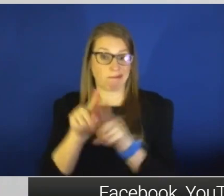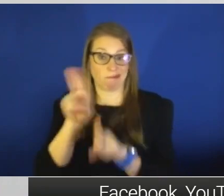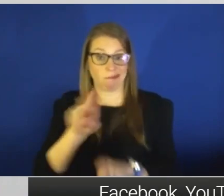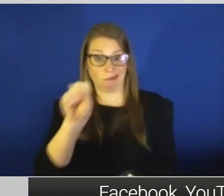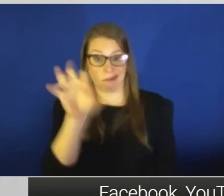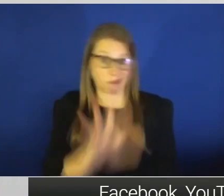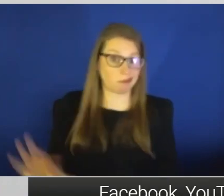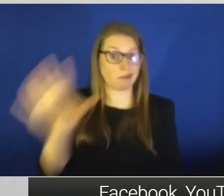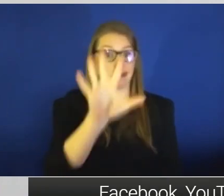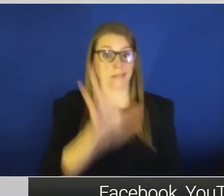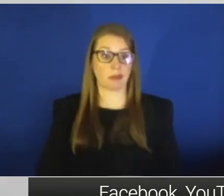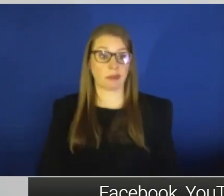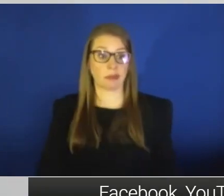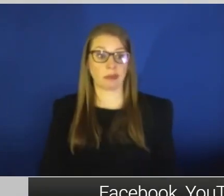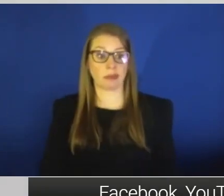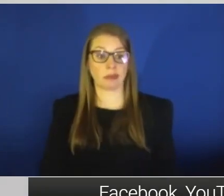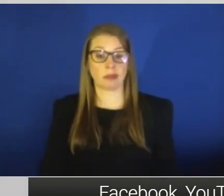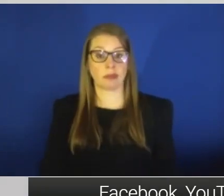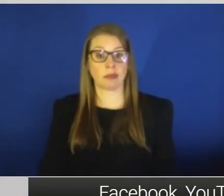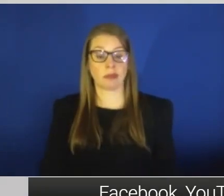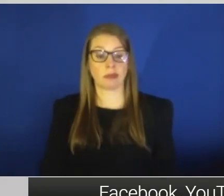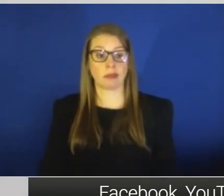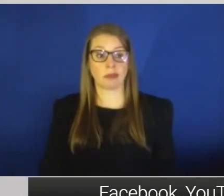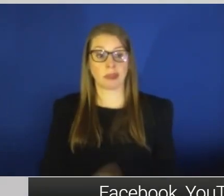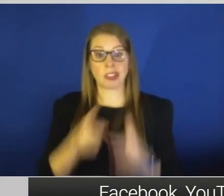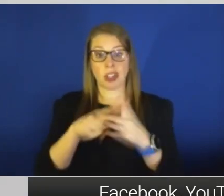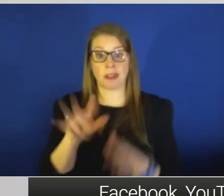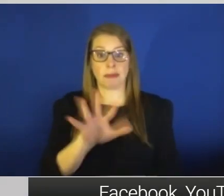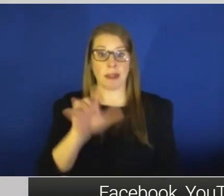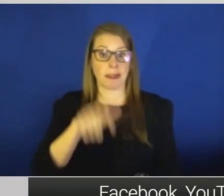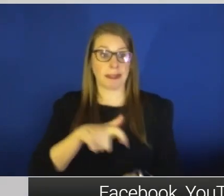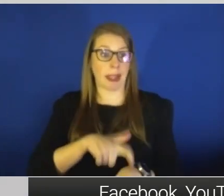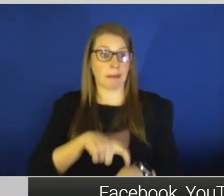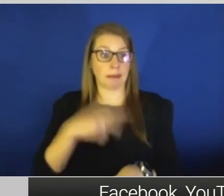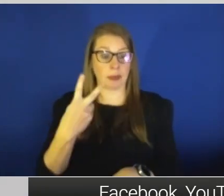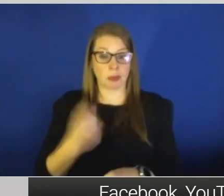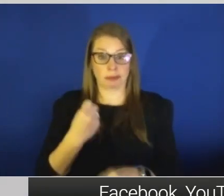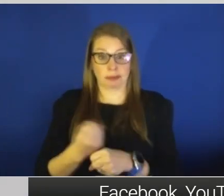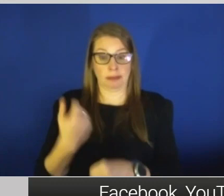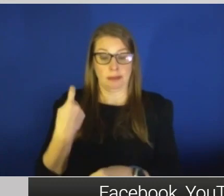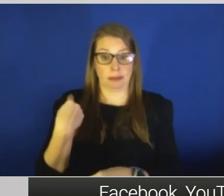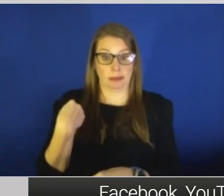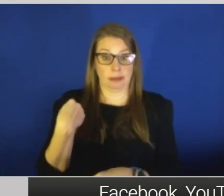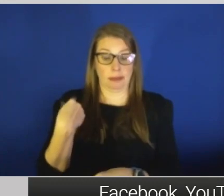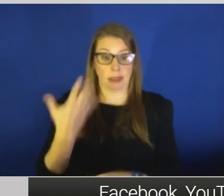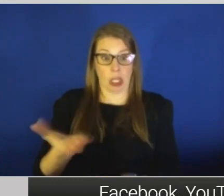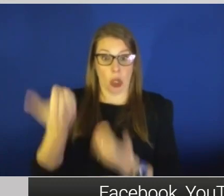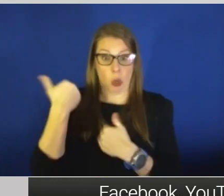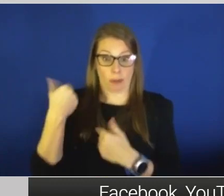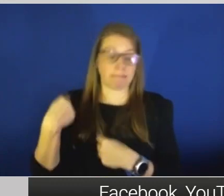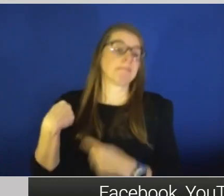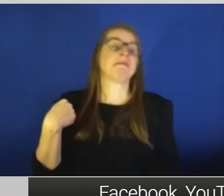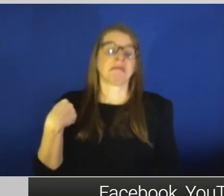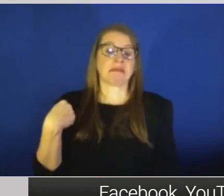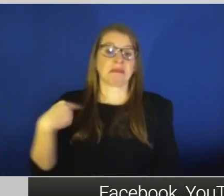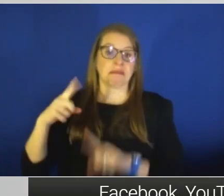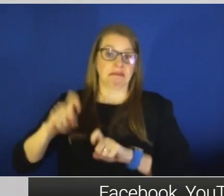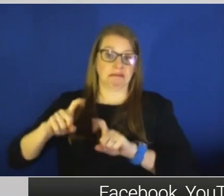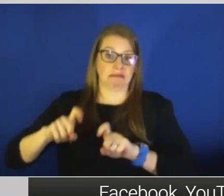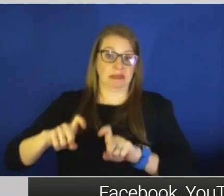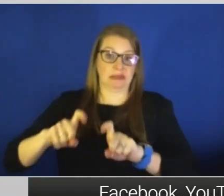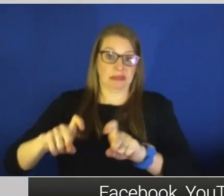around this time two years ago, we ramped up sewer shed testing to see if it would be beneficial in